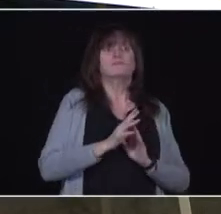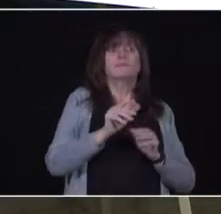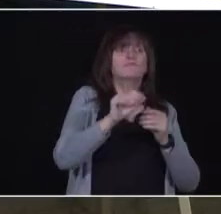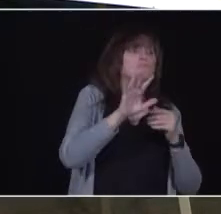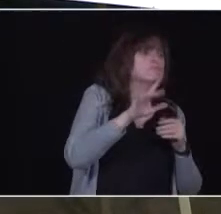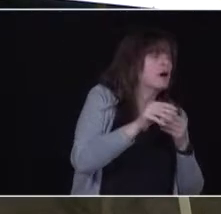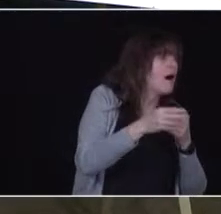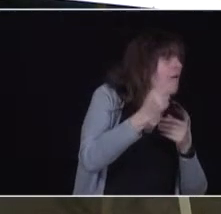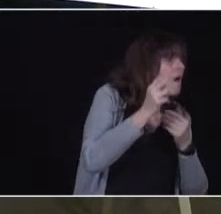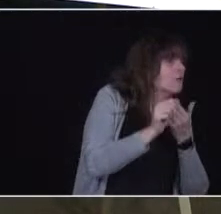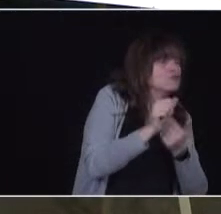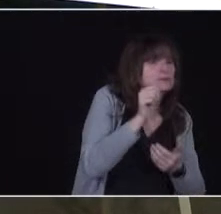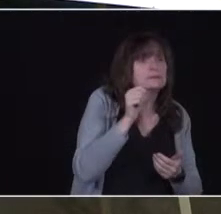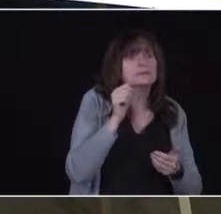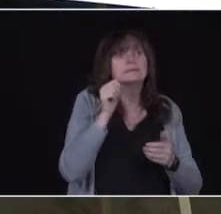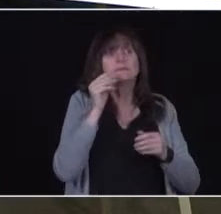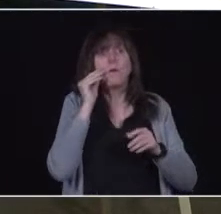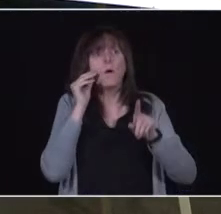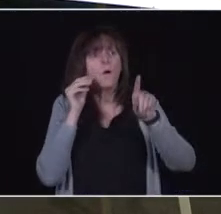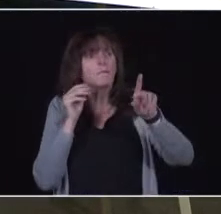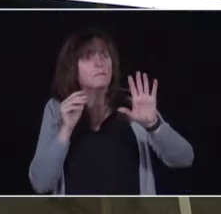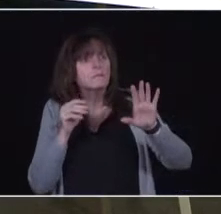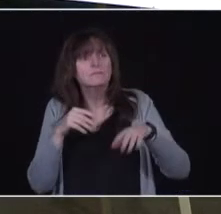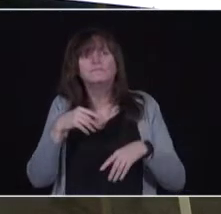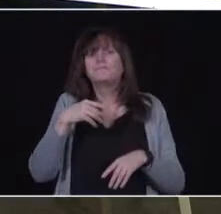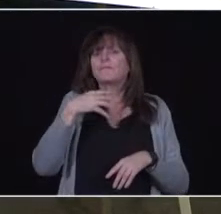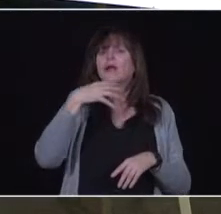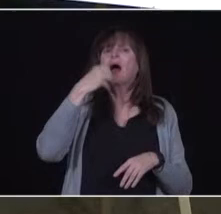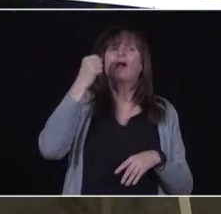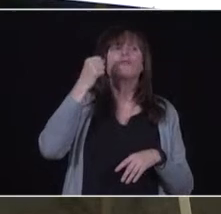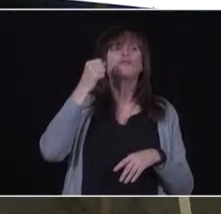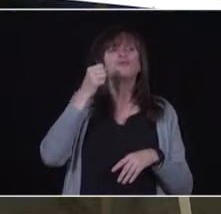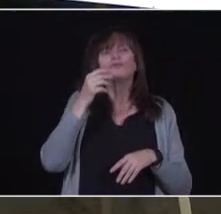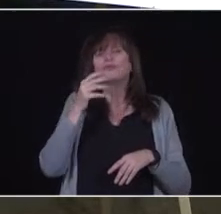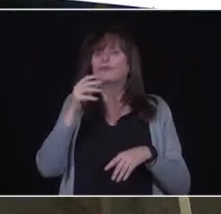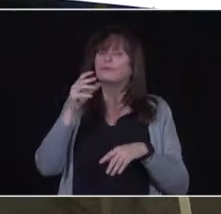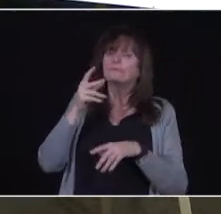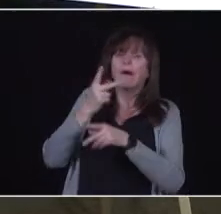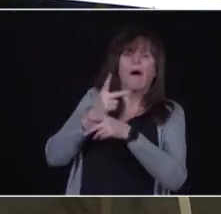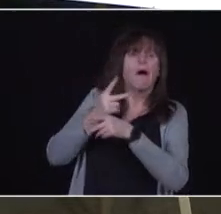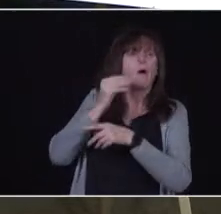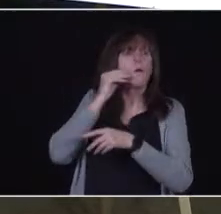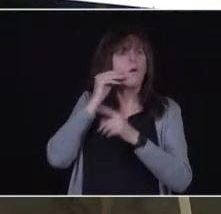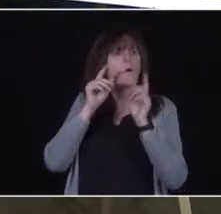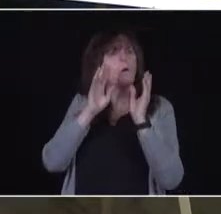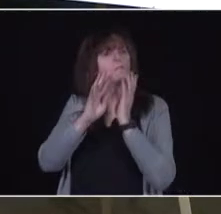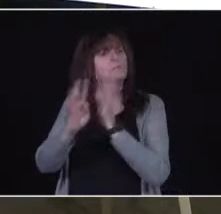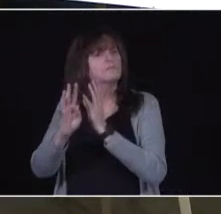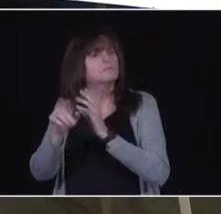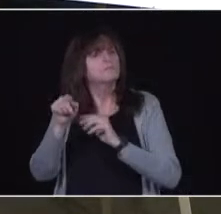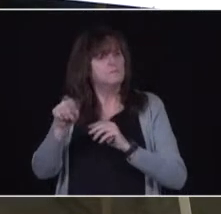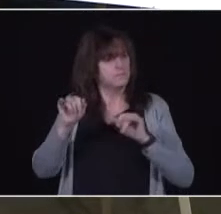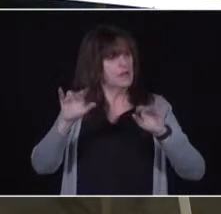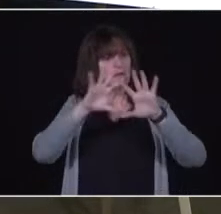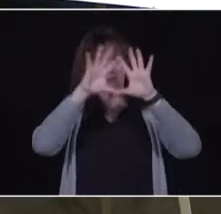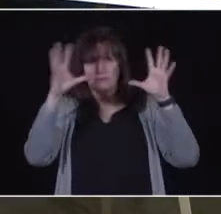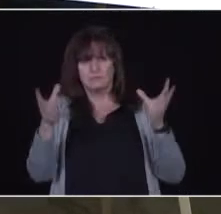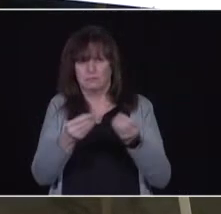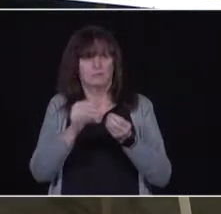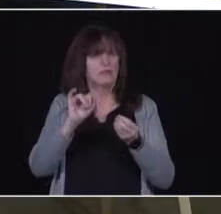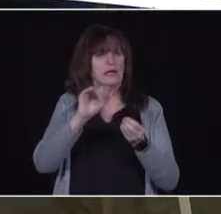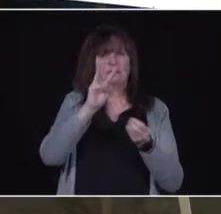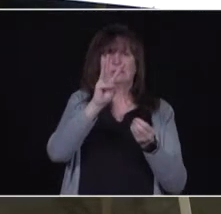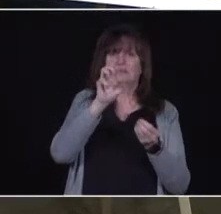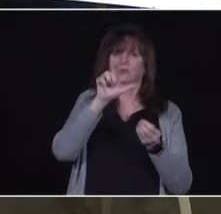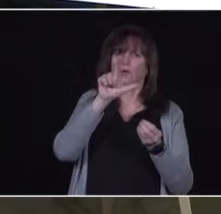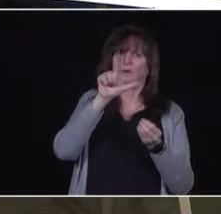facilities, and retirement homes across Ontario. Just think of the numbers, that's about 626 long-term care homes, more